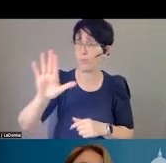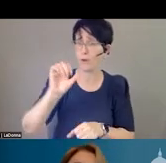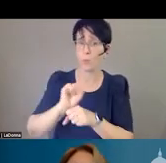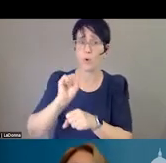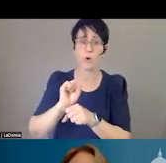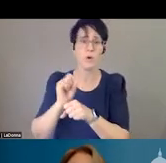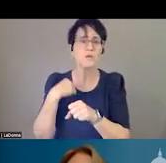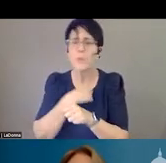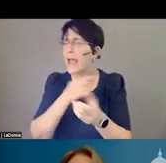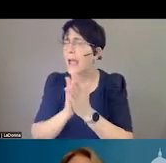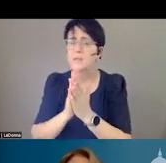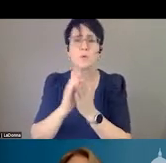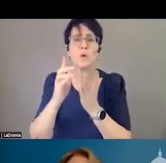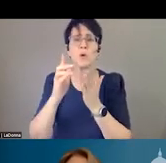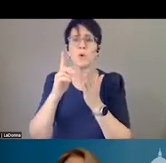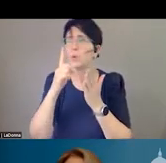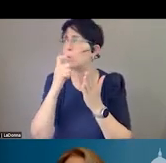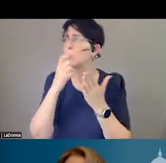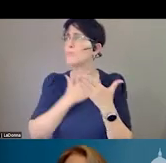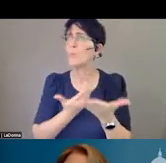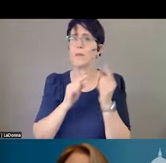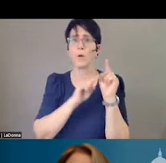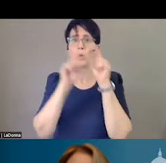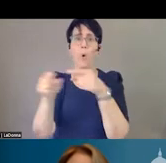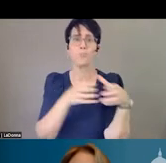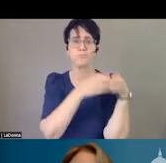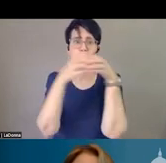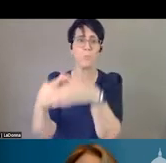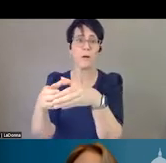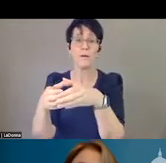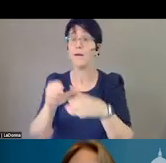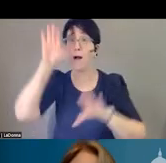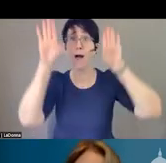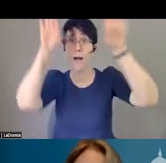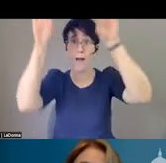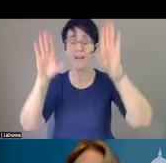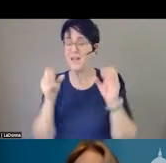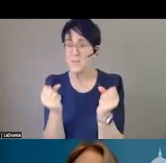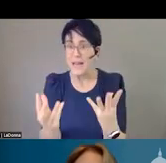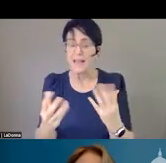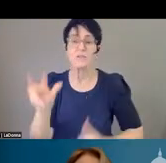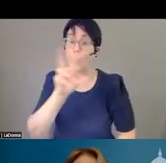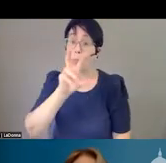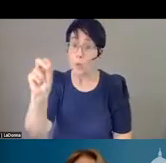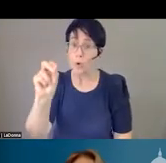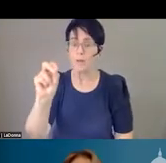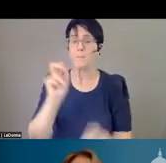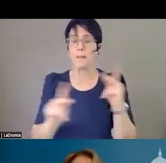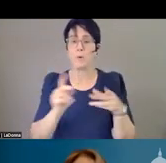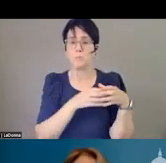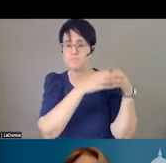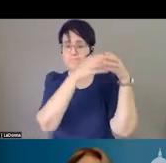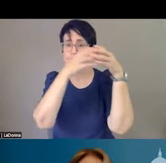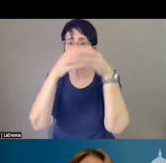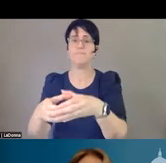group, who wants to go to Arizona? And everyone wanted to go. We took 30 leaders from our state to Arizona. And it was